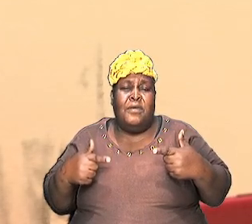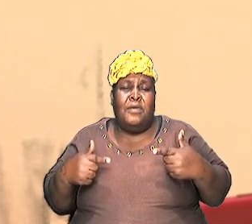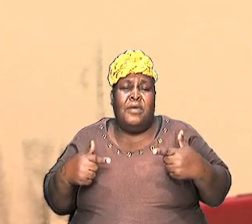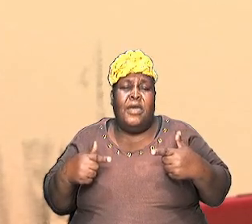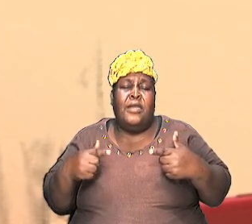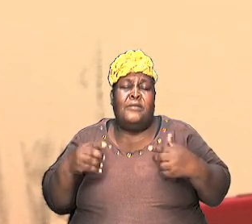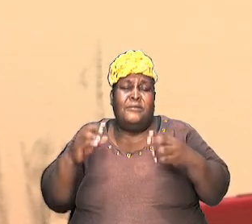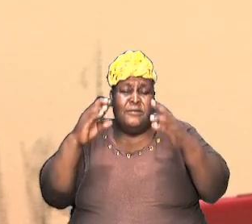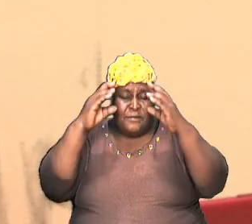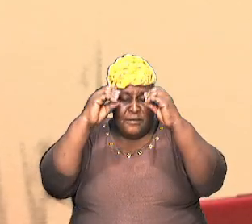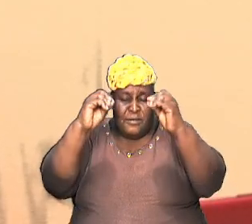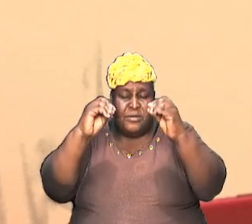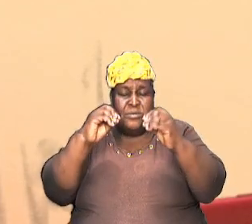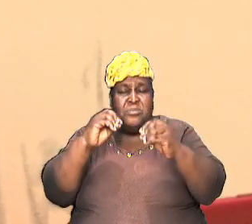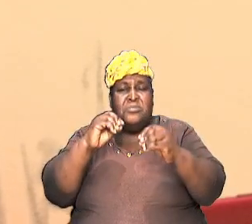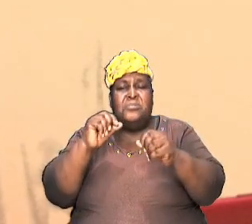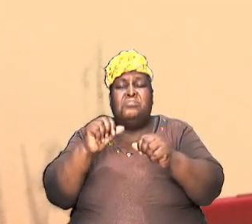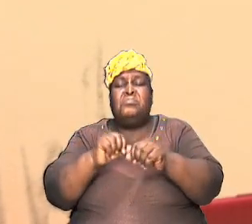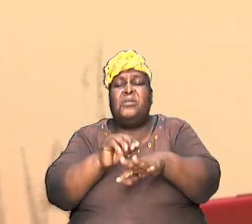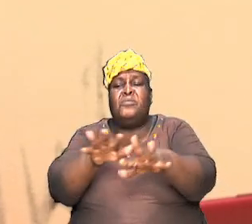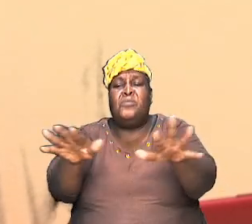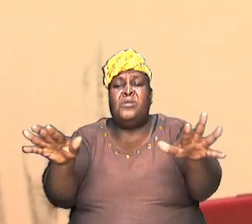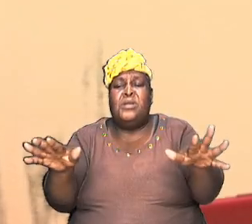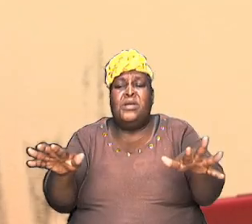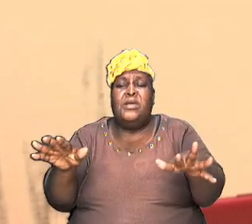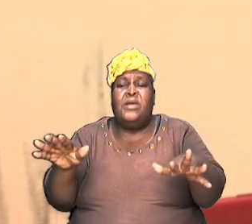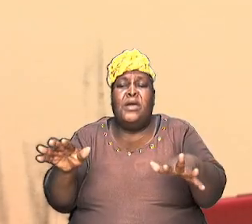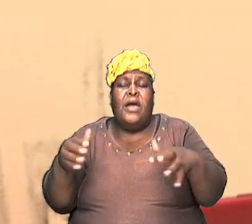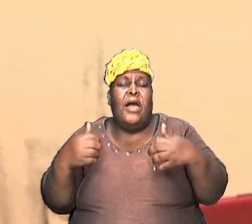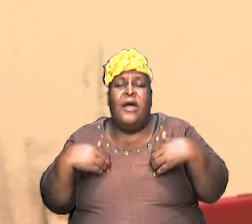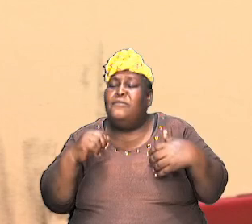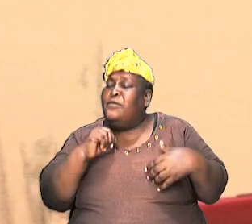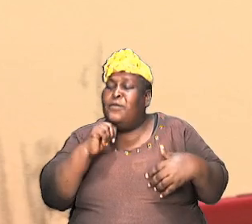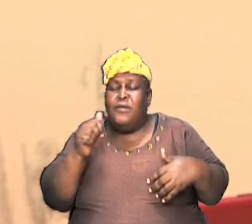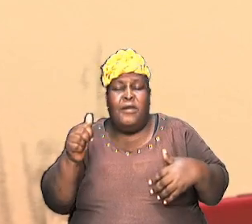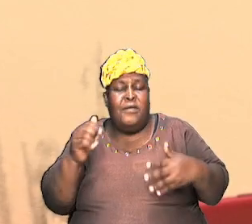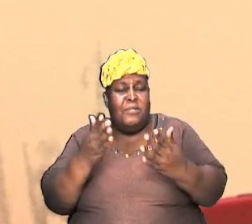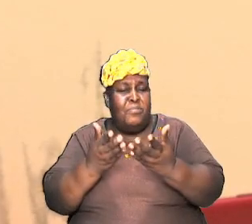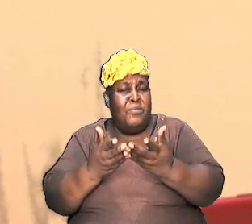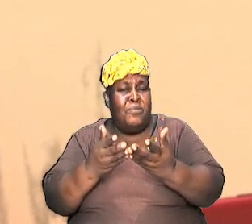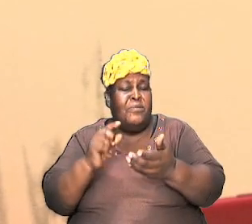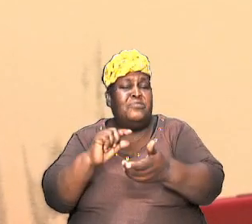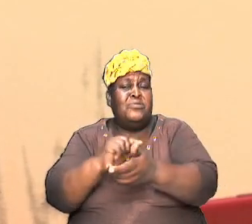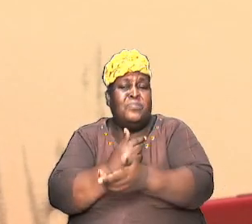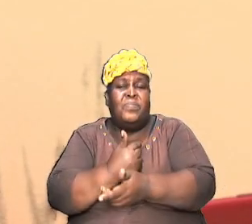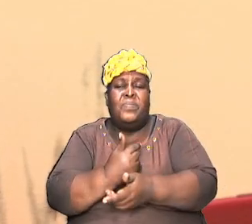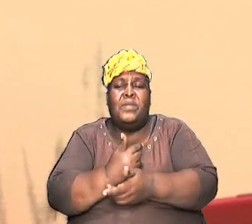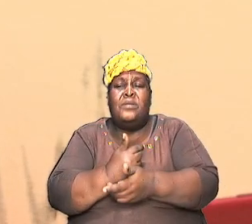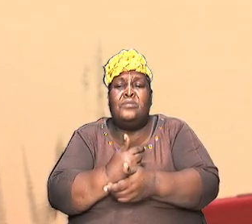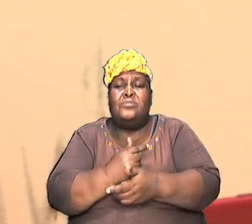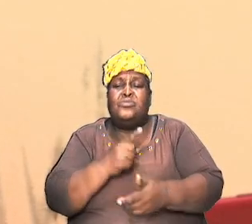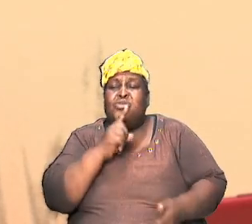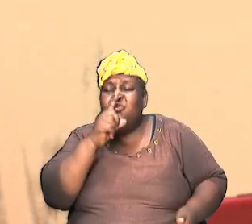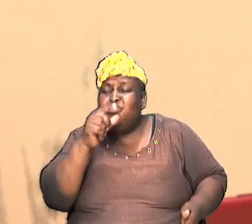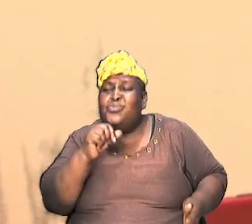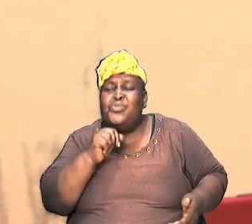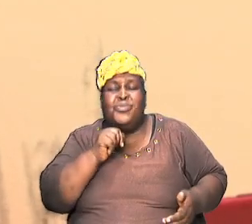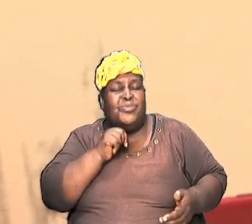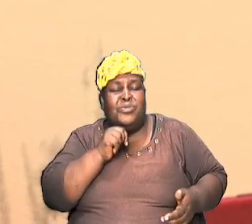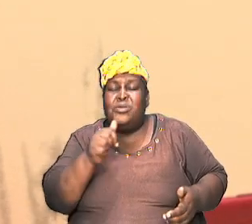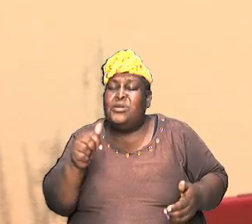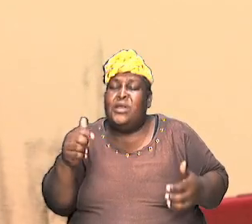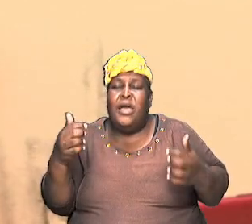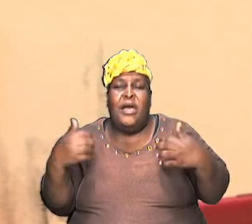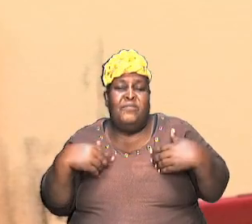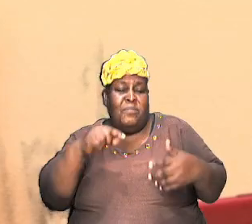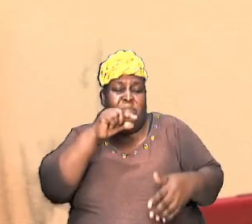If we did not have the book of Genesis, we would certainly not have the benefit